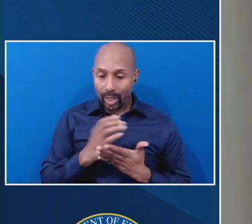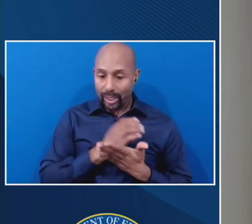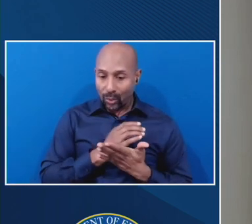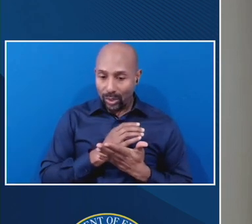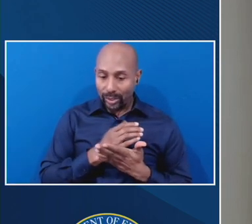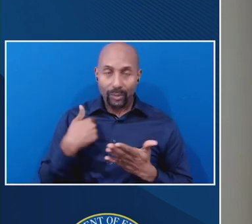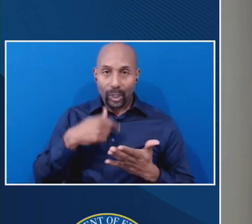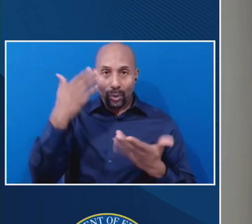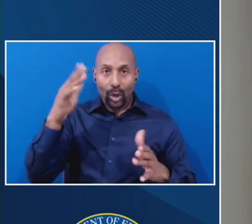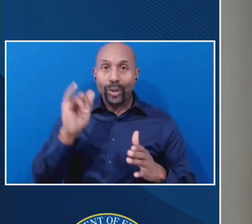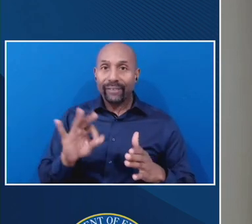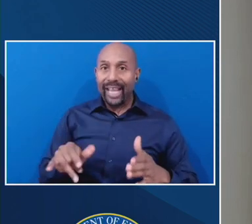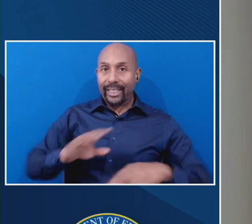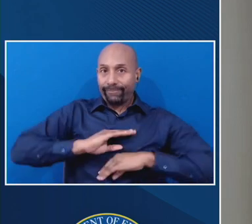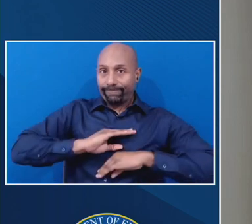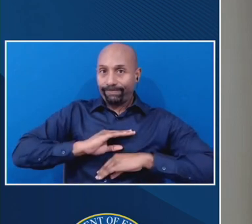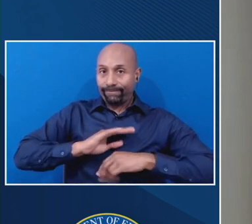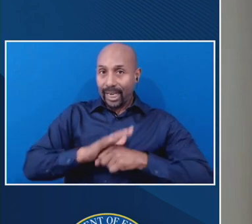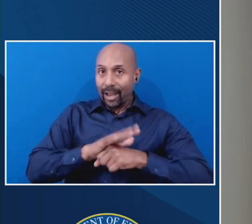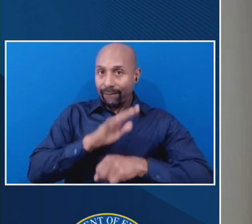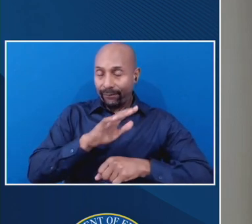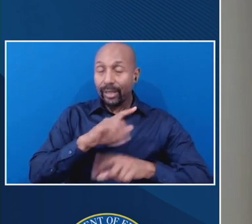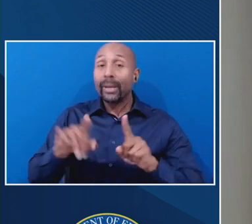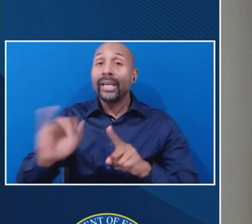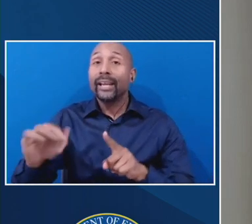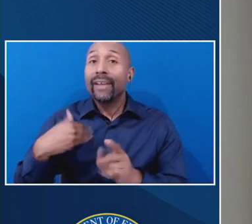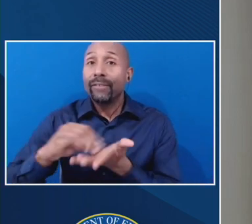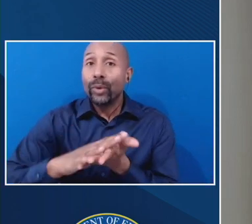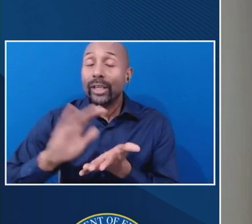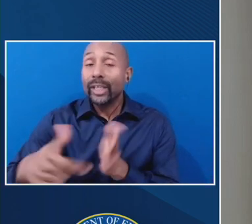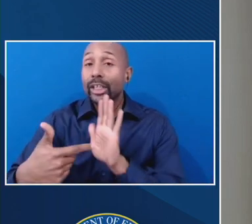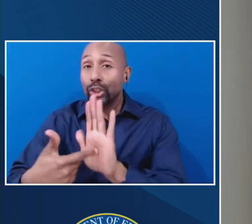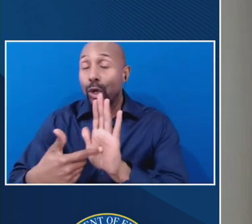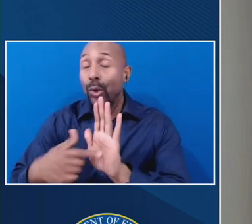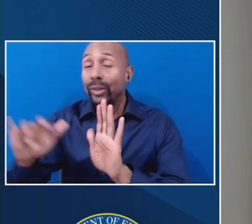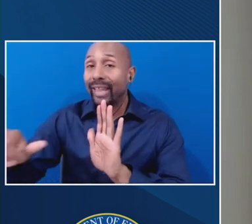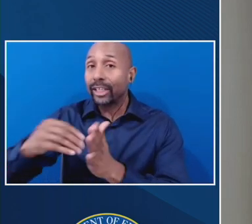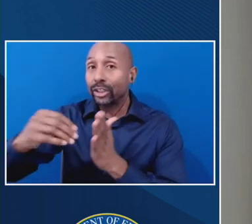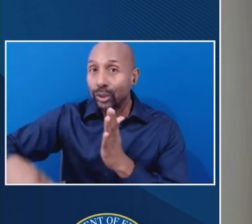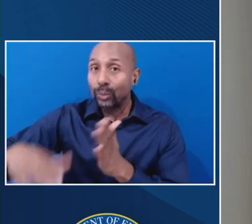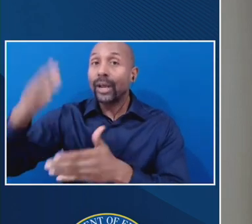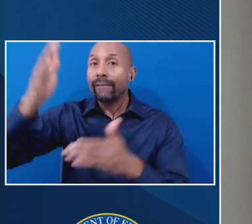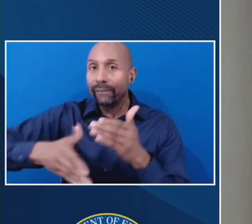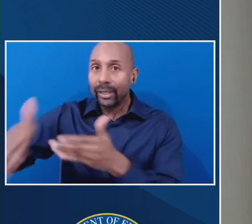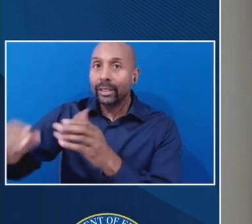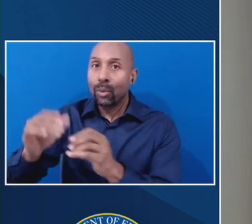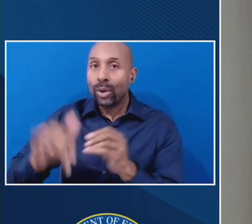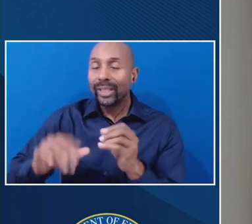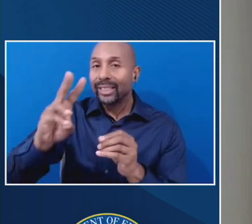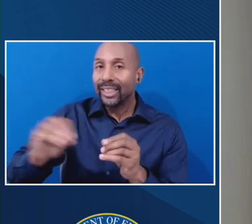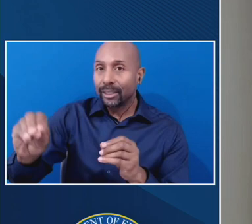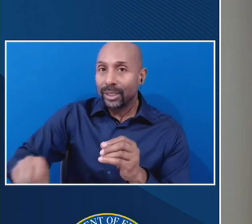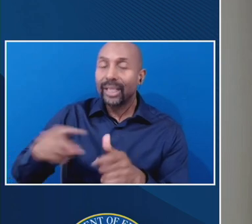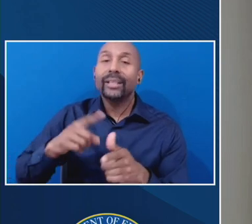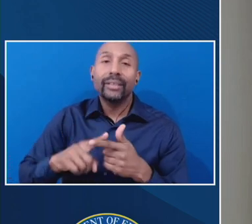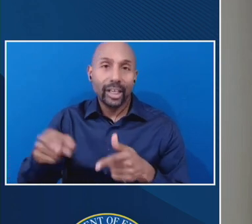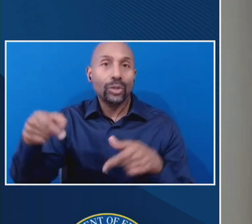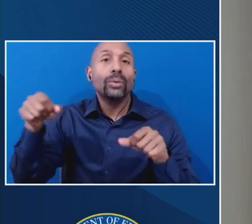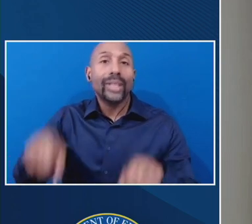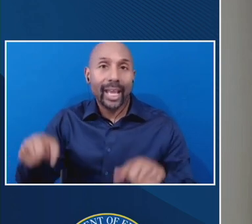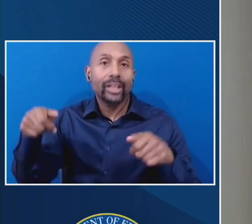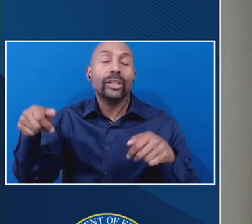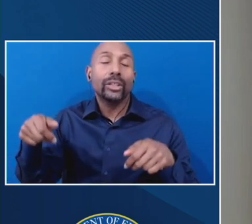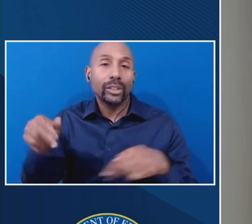Uh, although if this, if you did have a record that showed, for example, that they, um, that they completed more than 60%, you would be allowed to use that